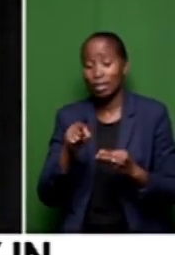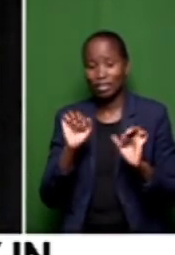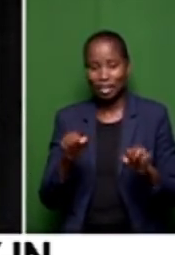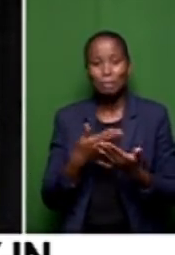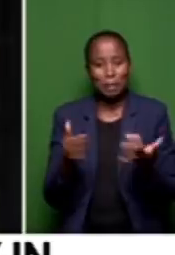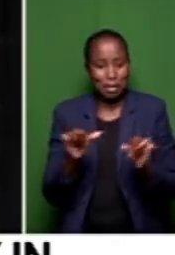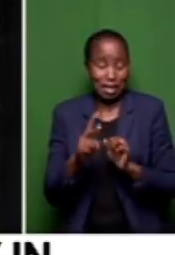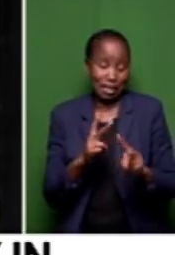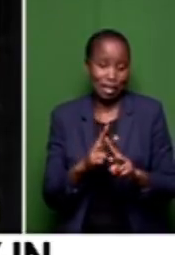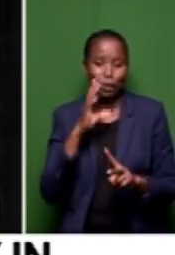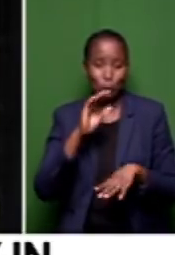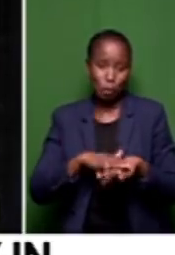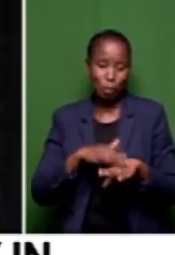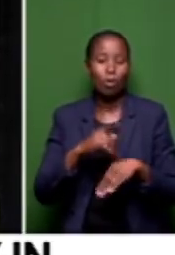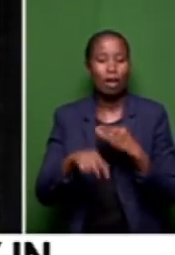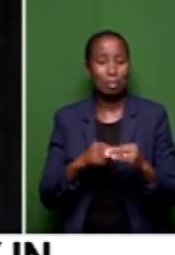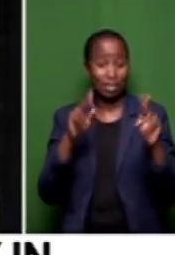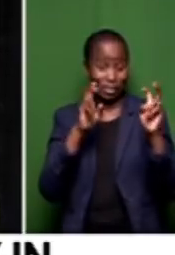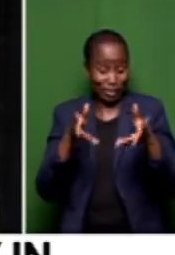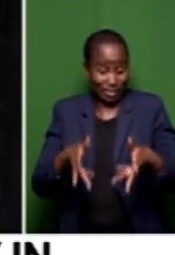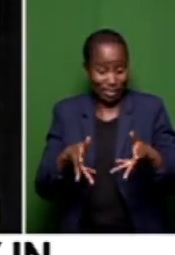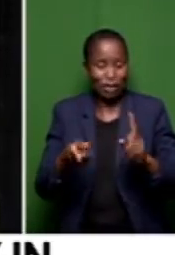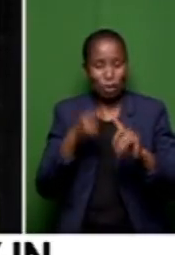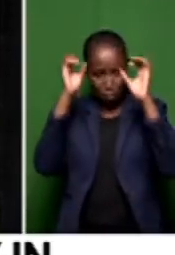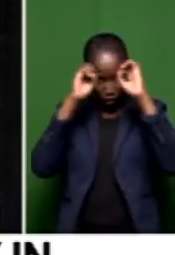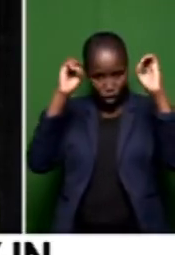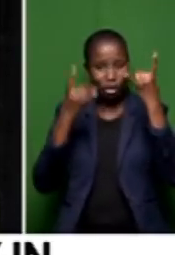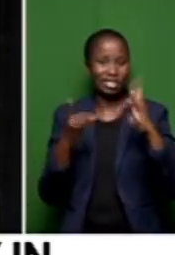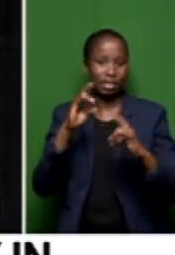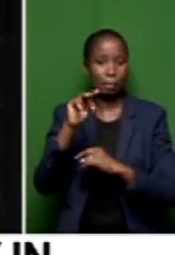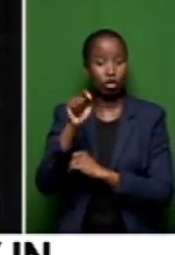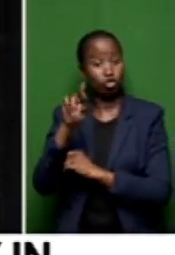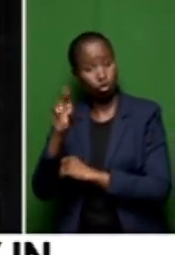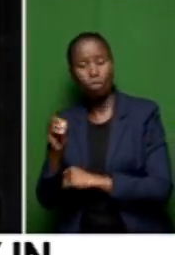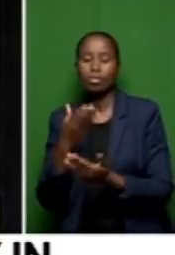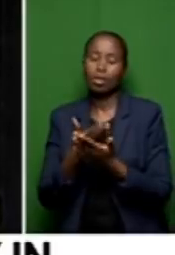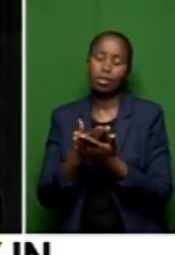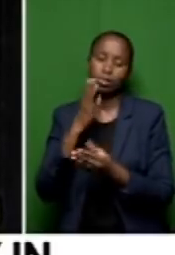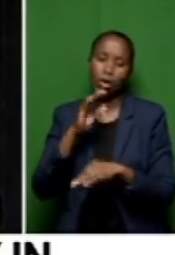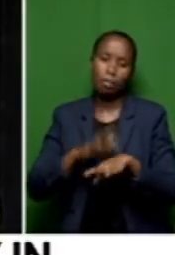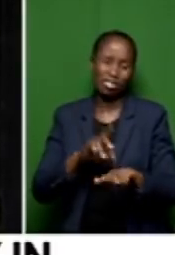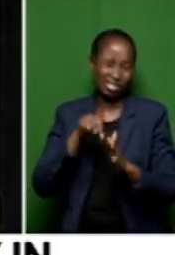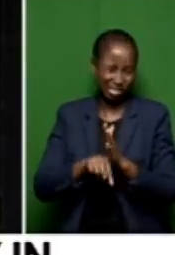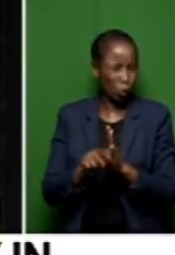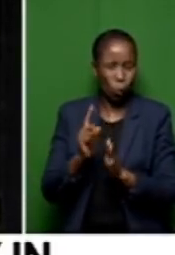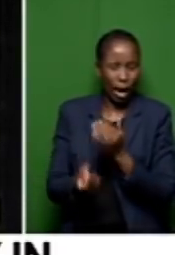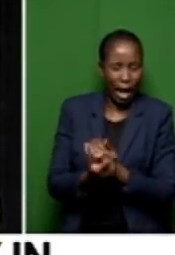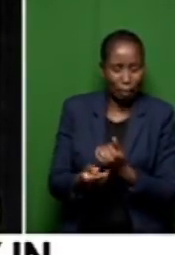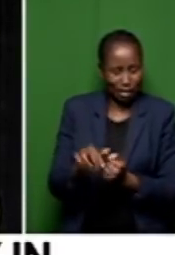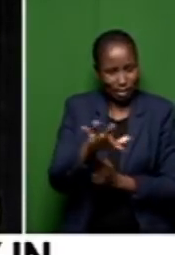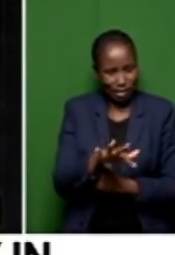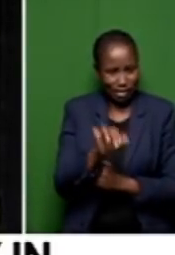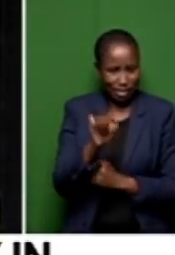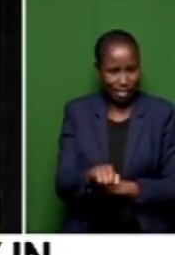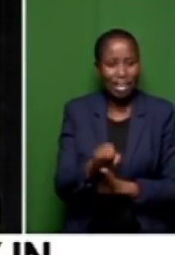We'll come back and we'll talk more about the issues here in the Buffalo City Metro to talk to us about what is going on and also